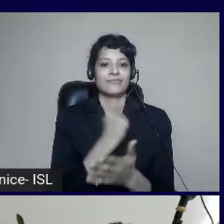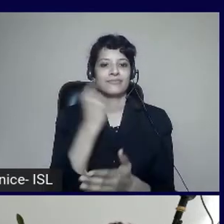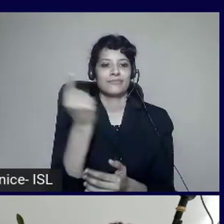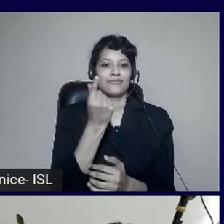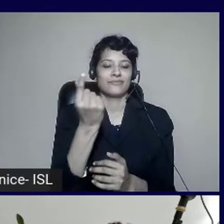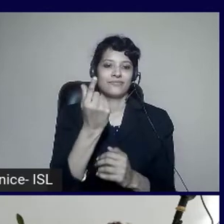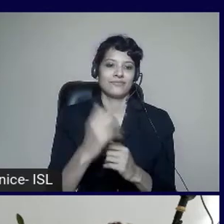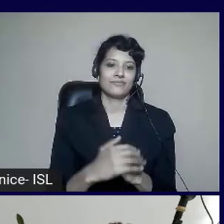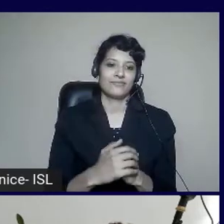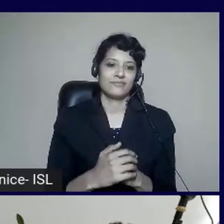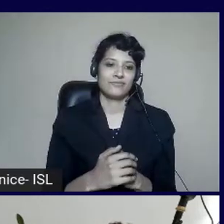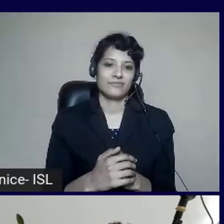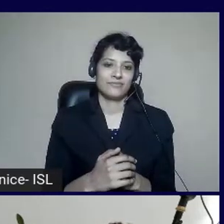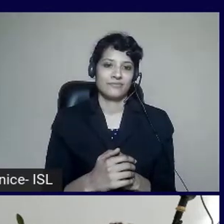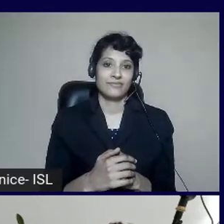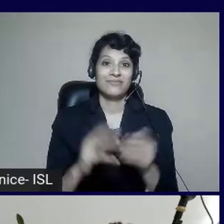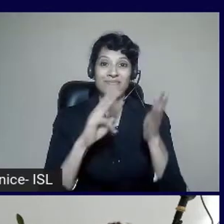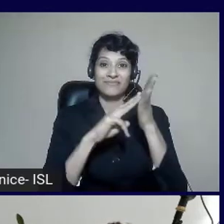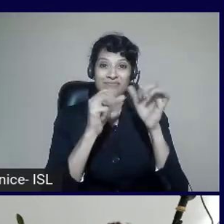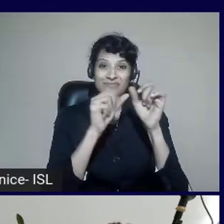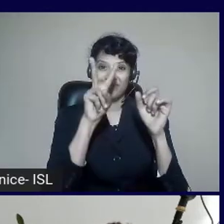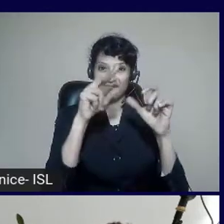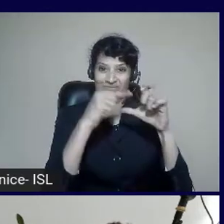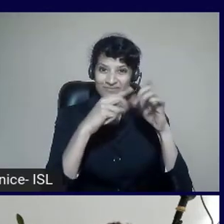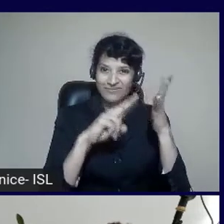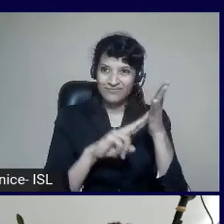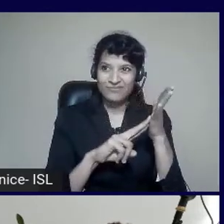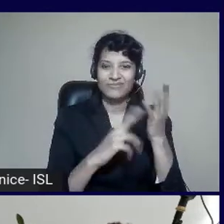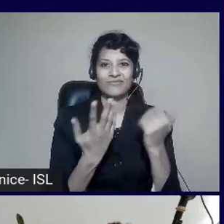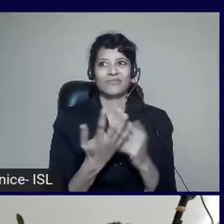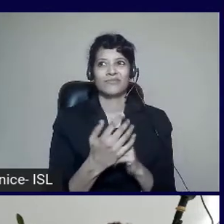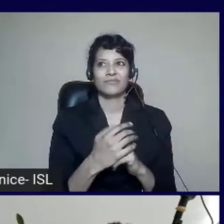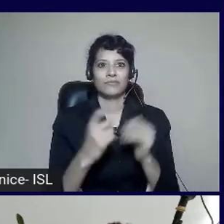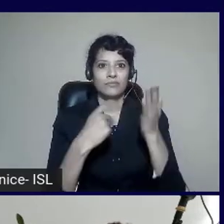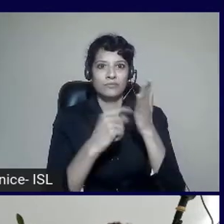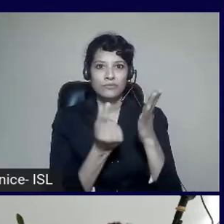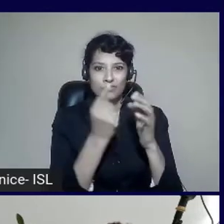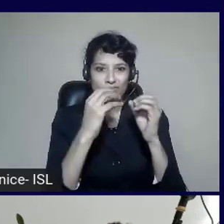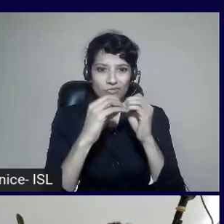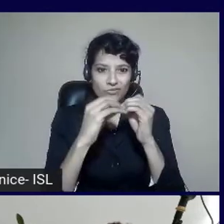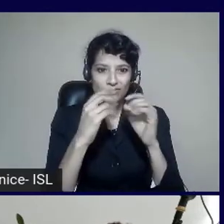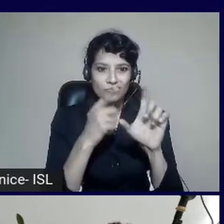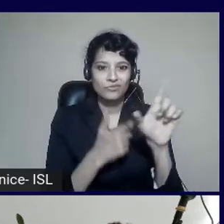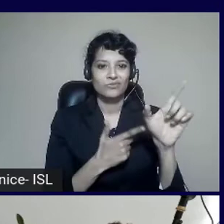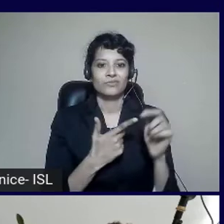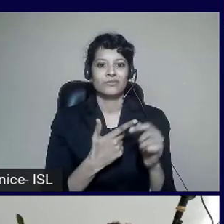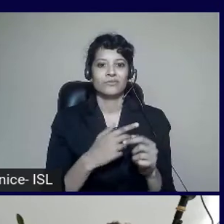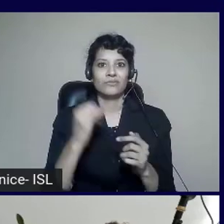.NET. A Python. A Ruby. Project. Now I've got that project running right now.